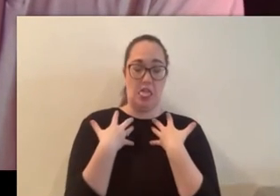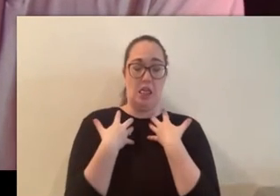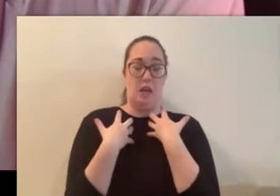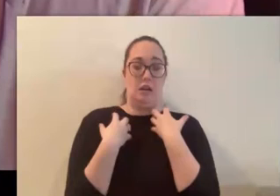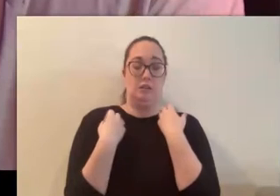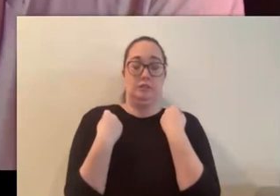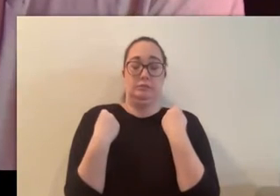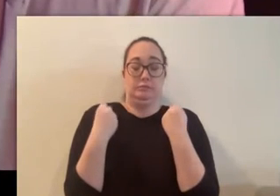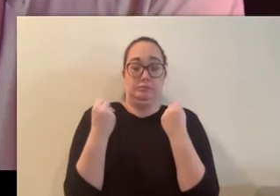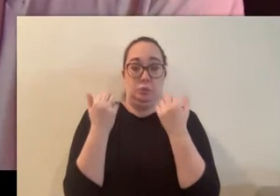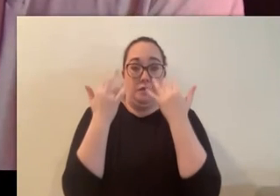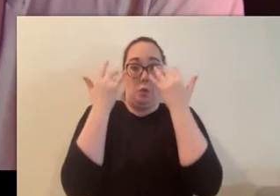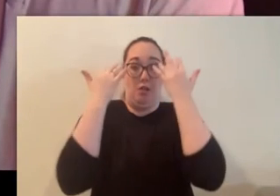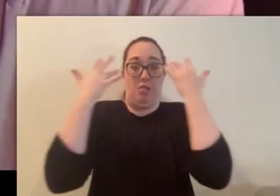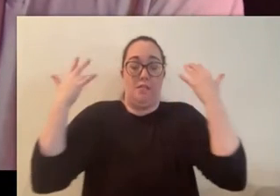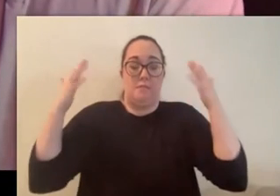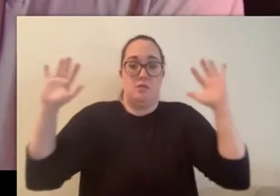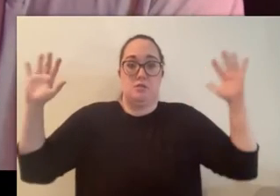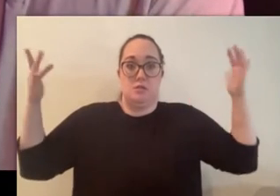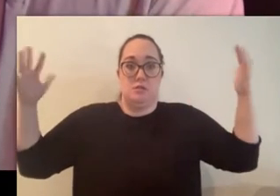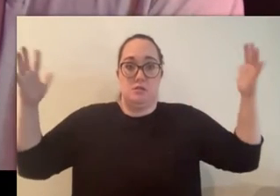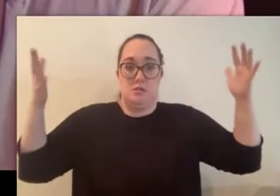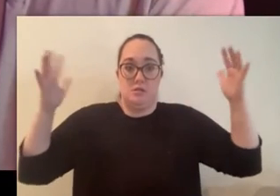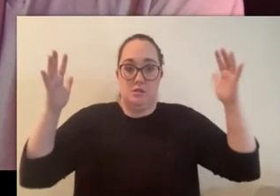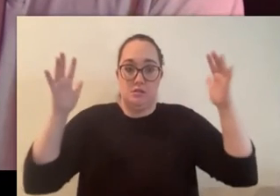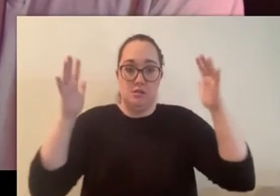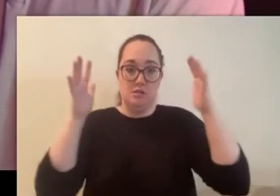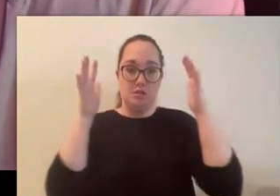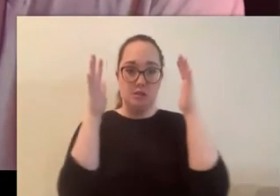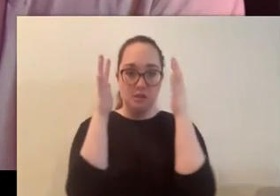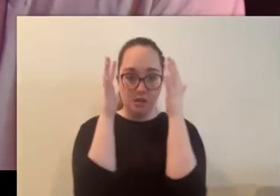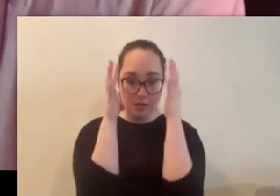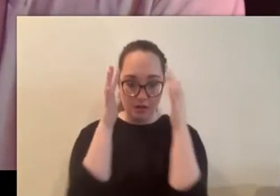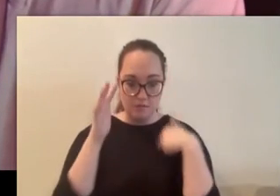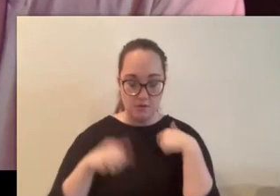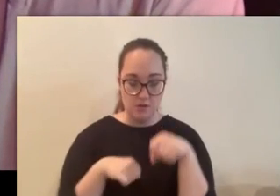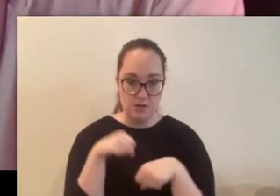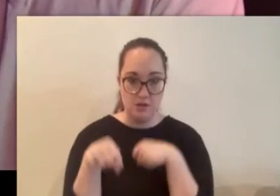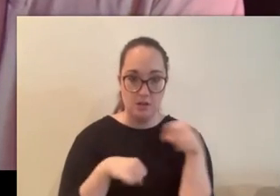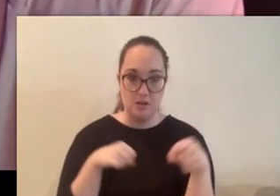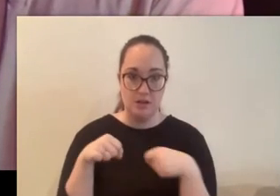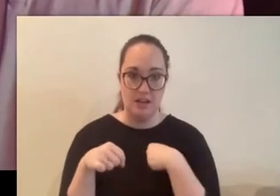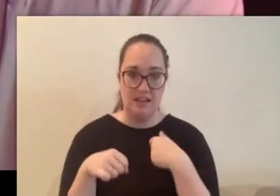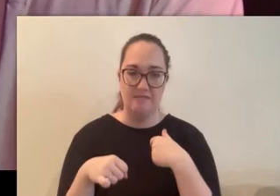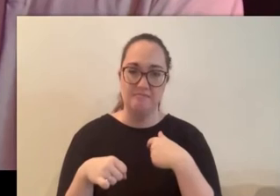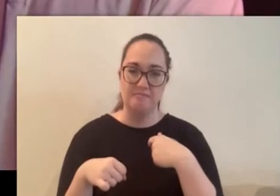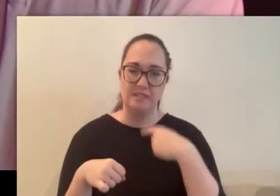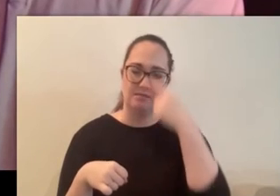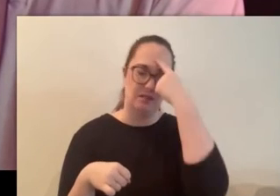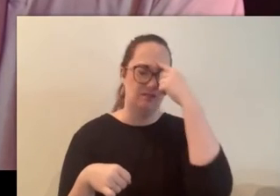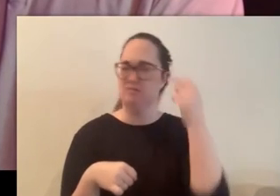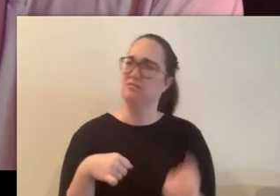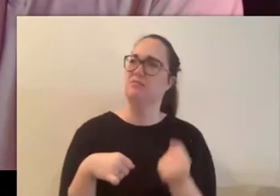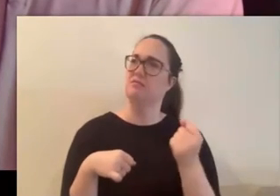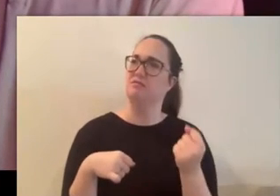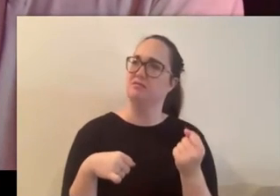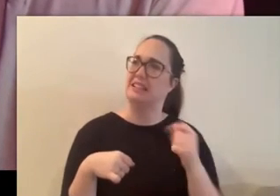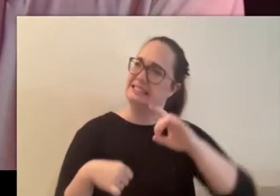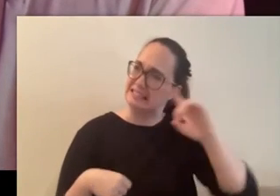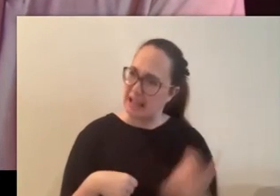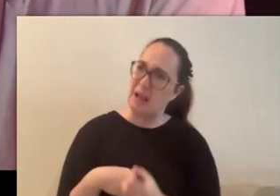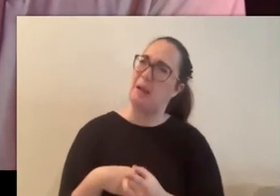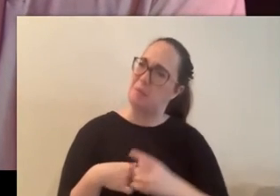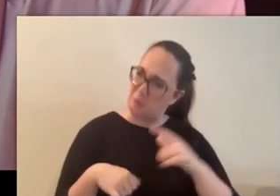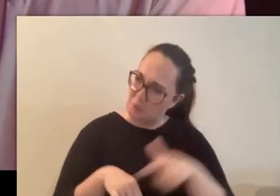then my mind just snapped damn this trail is long wait how long have been here for